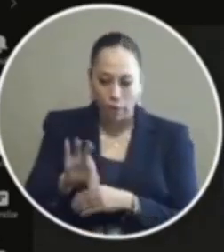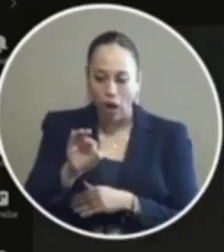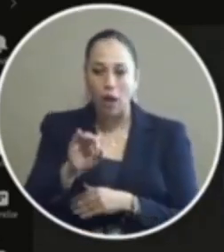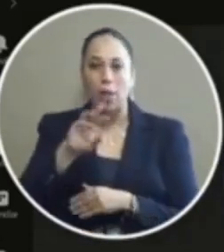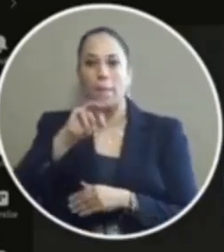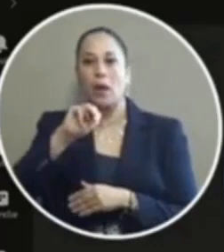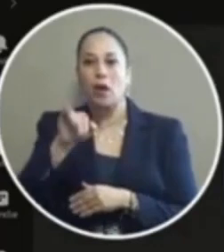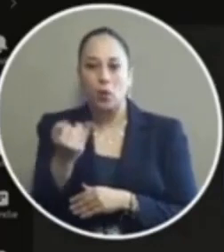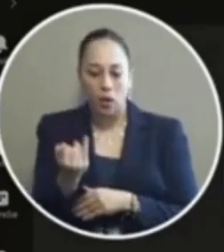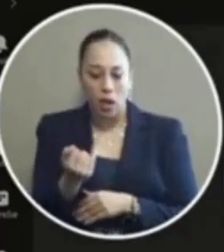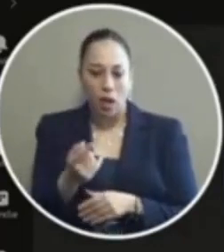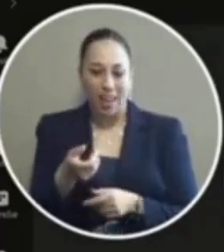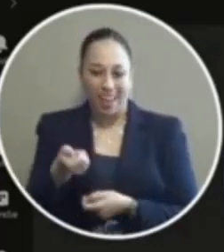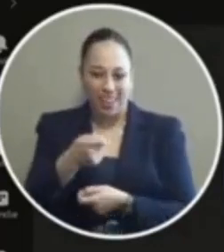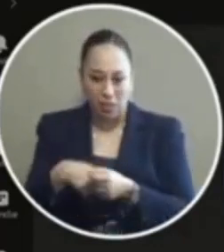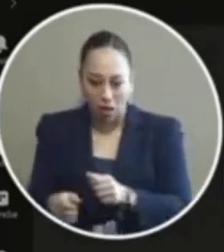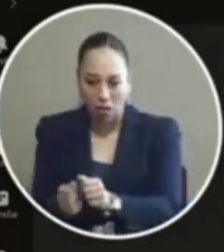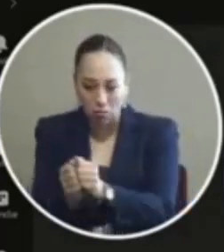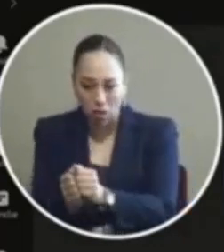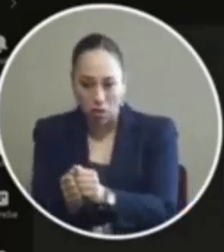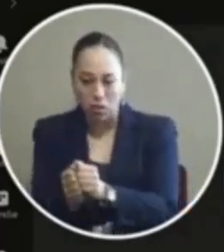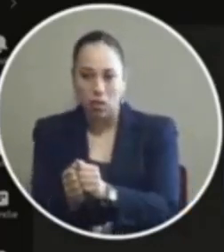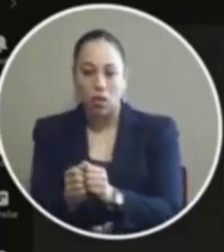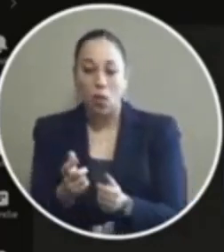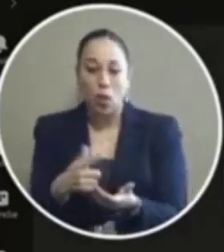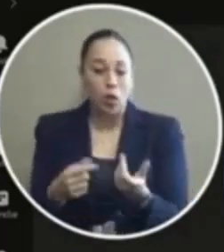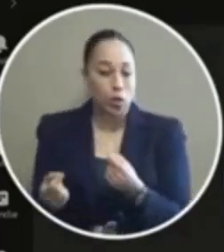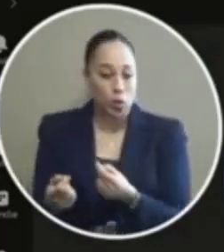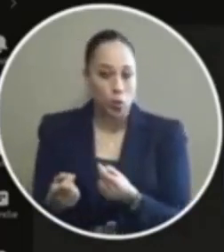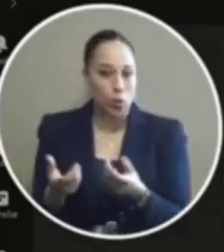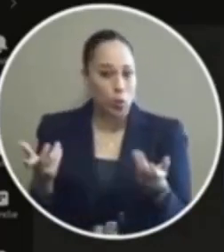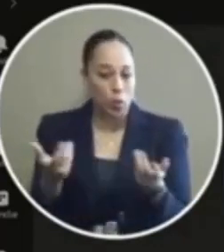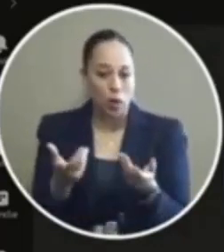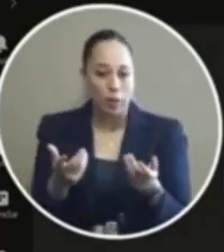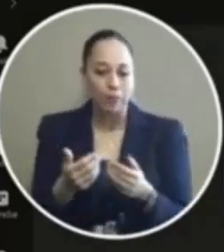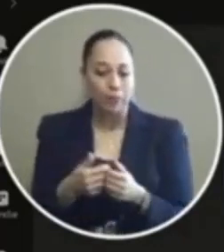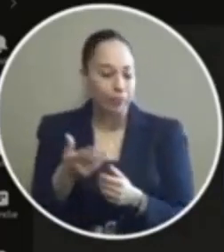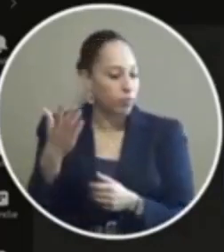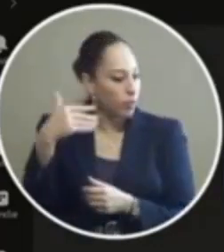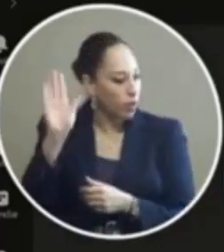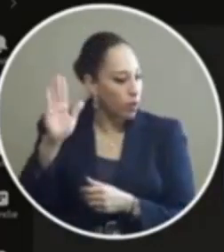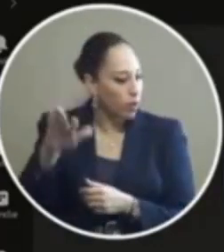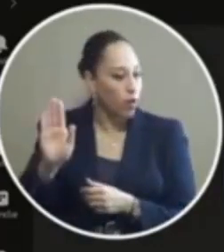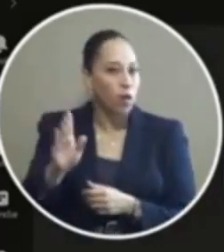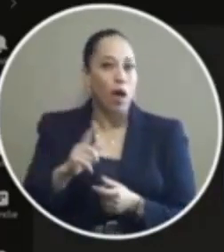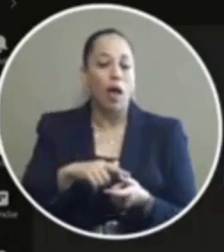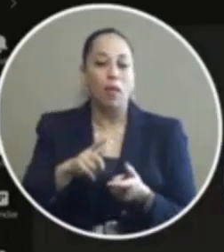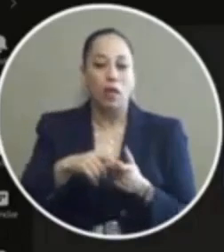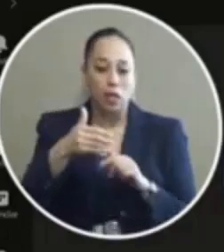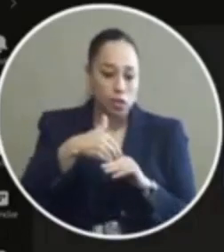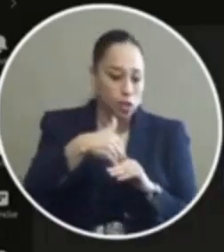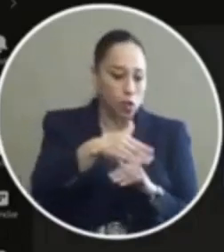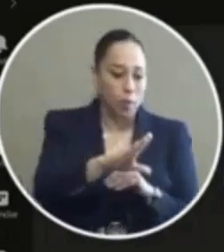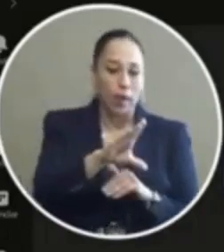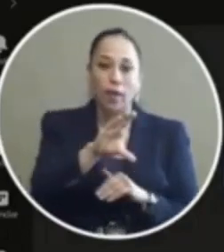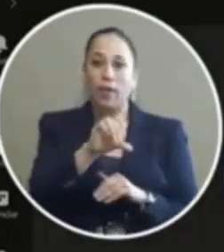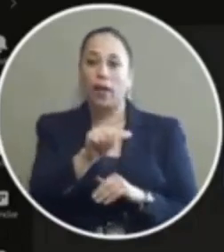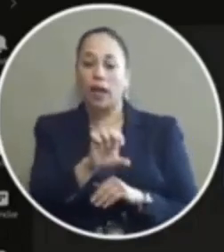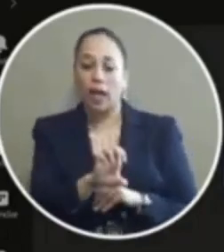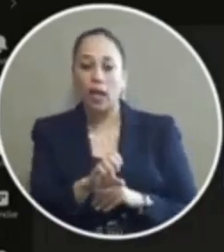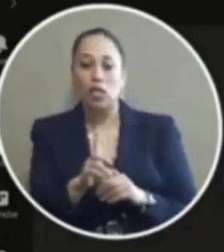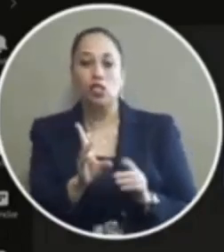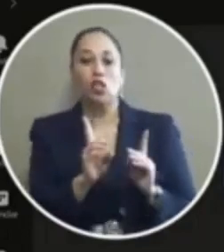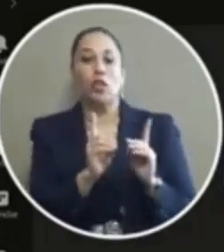on them but instead of arresting them at that point what they'll do is they'll go ahead and let them go and then they'll submit that case to the district